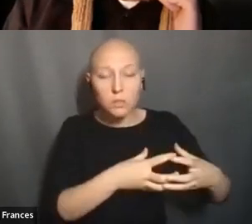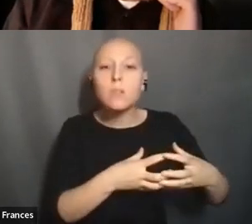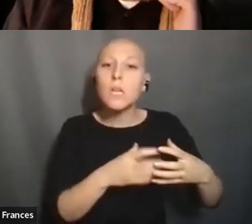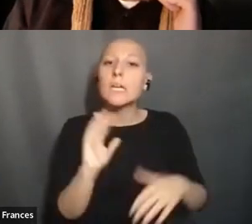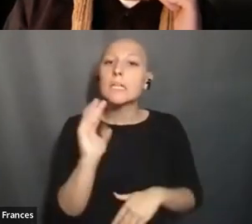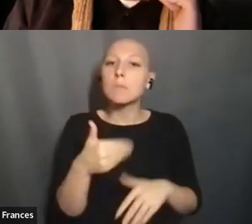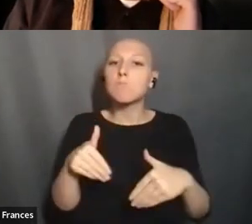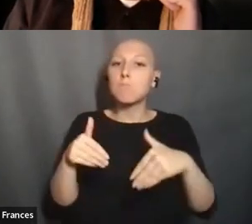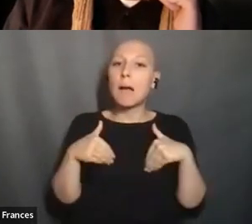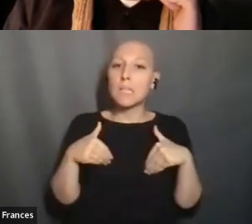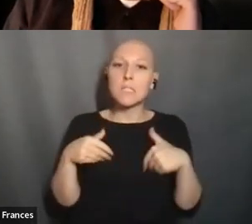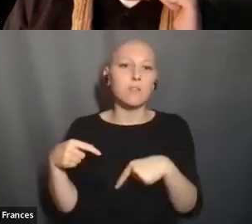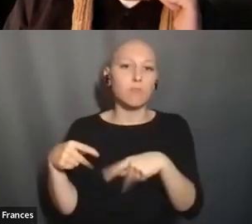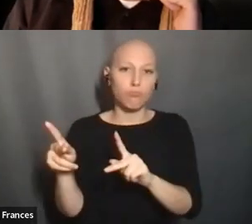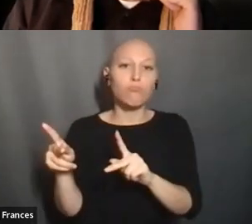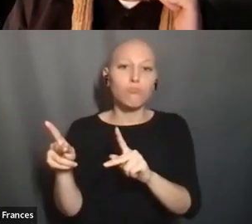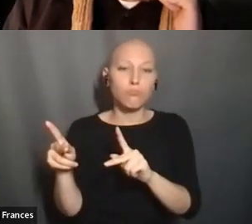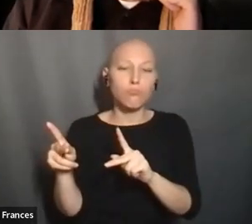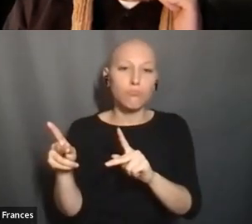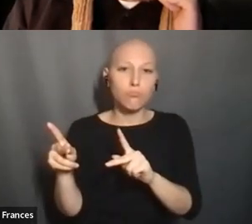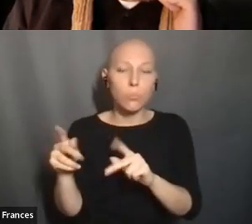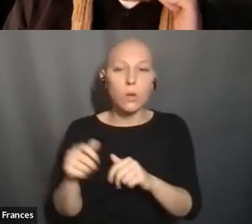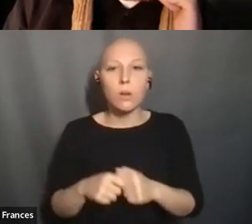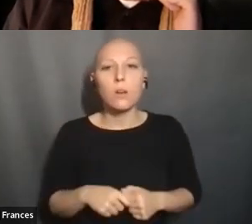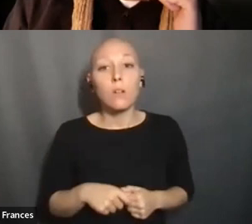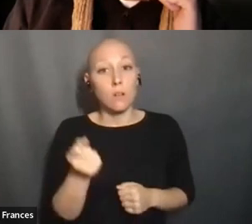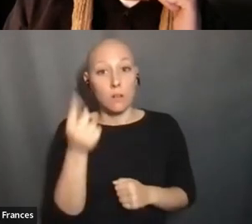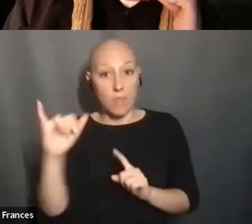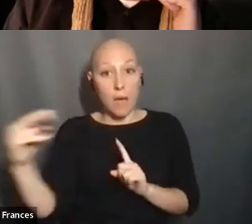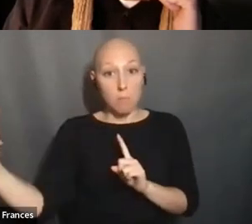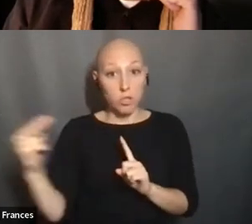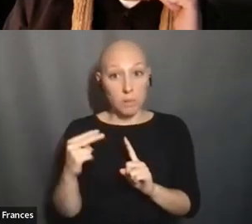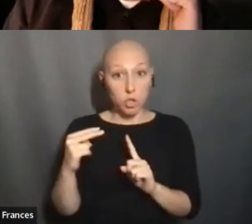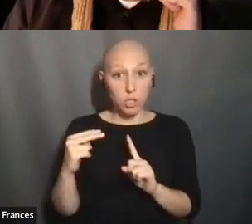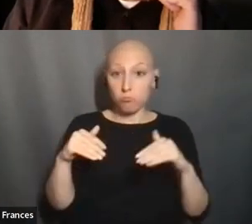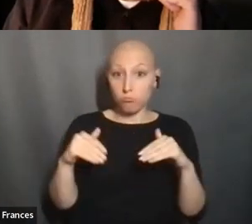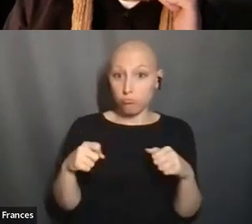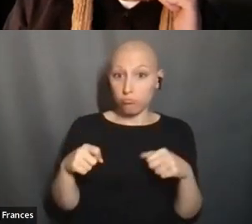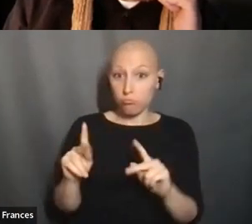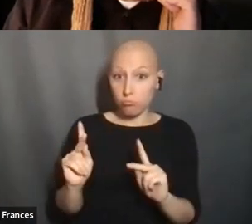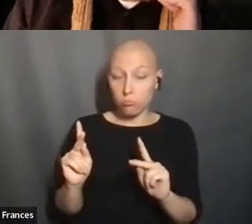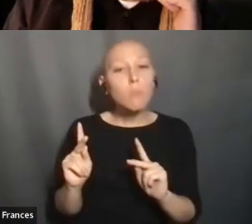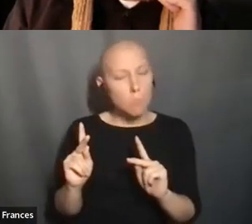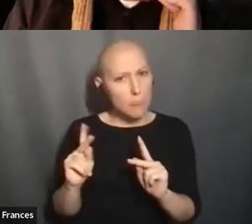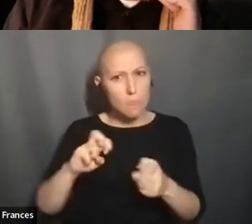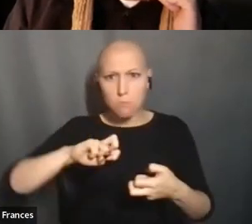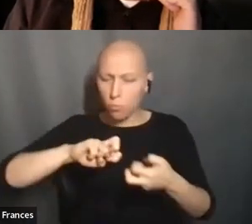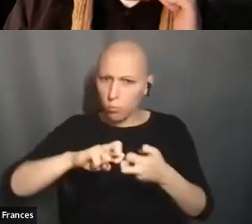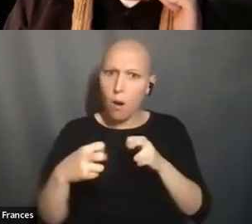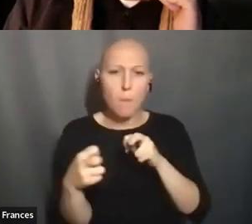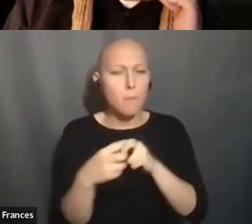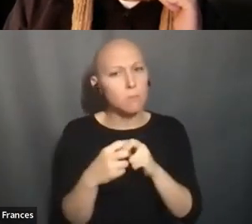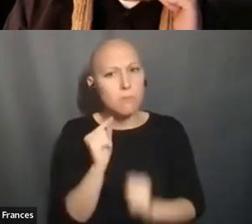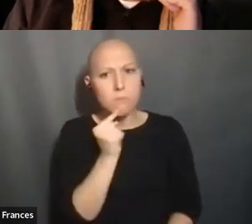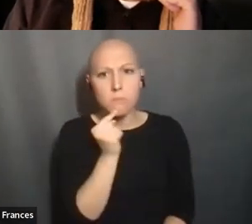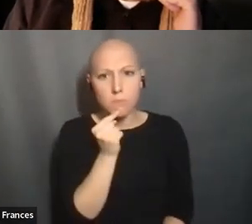THINK THAT, THAT PERCEPTION IS EXTRAORDINARILY PROBLEMATIC, BECAUSE THERE REALLY NEEDS TO BE A CLEAR